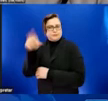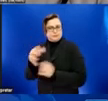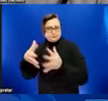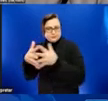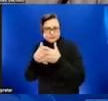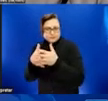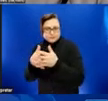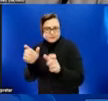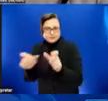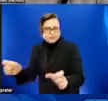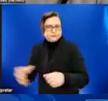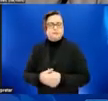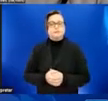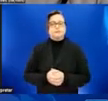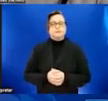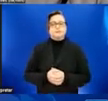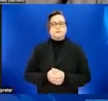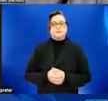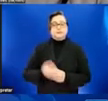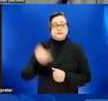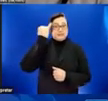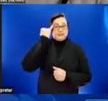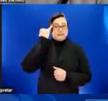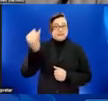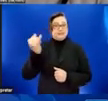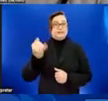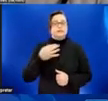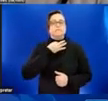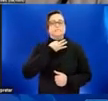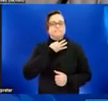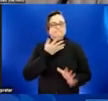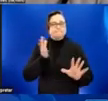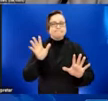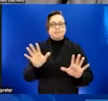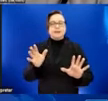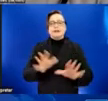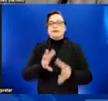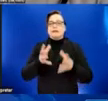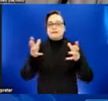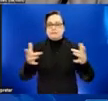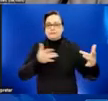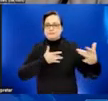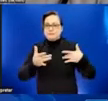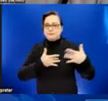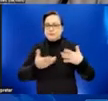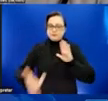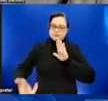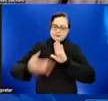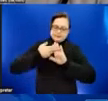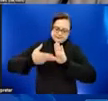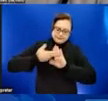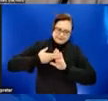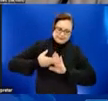As you can imagine, this is raising a lot of stigma-related concerns. You will see in this slide and the previous